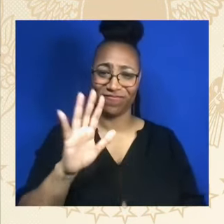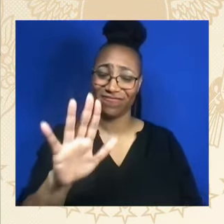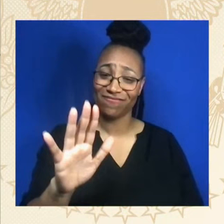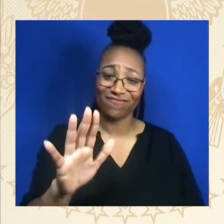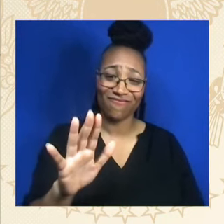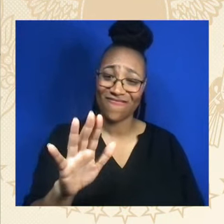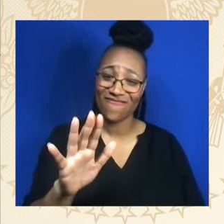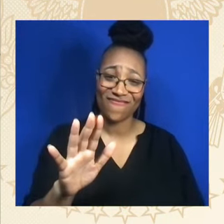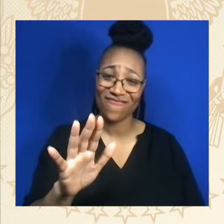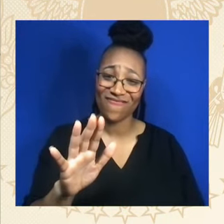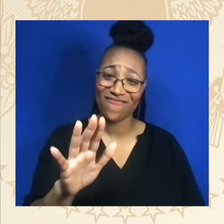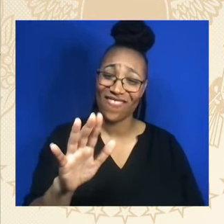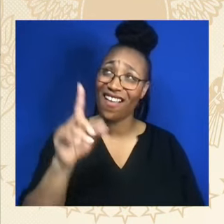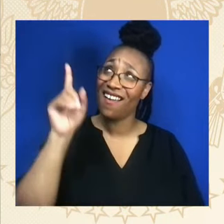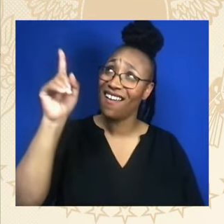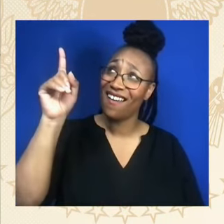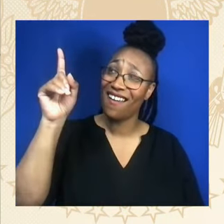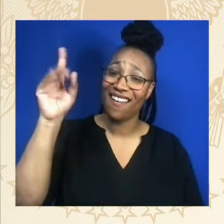We just have to remember.